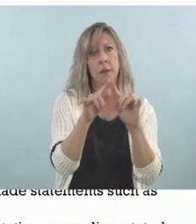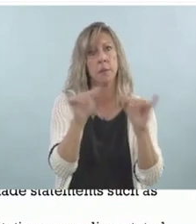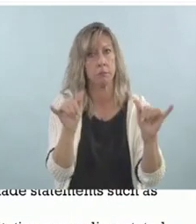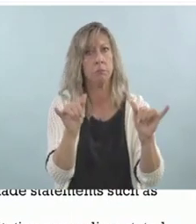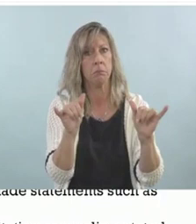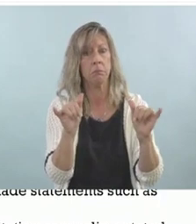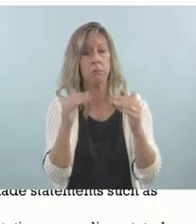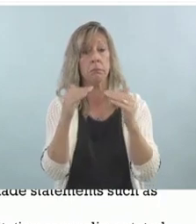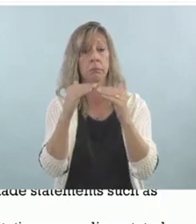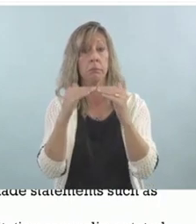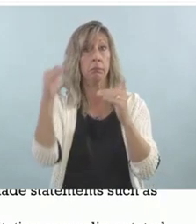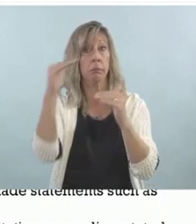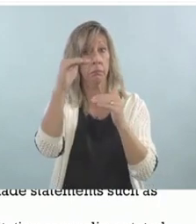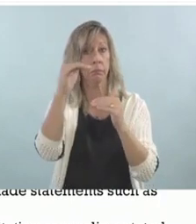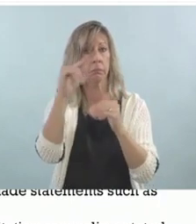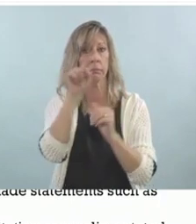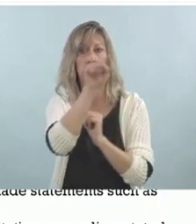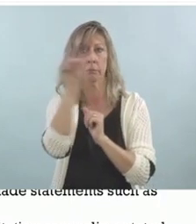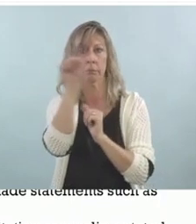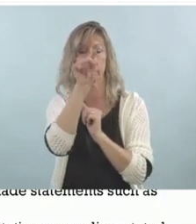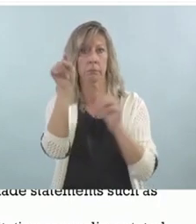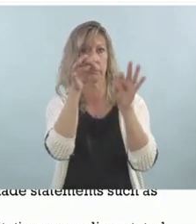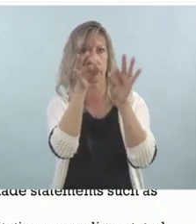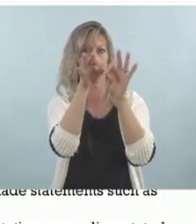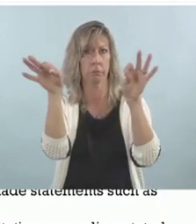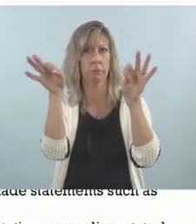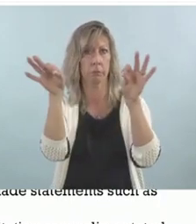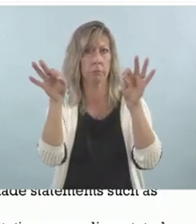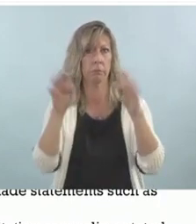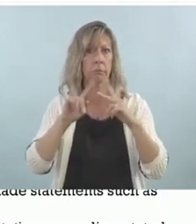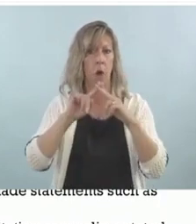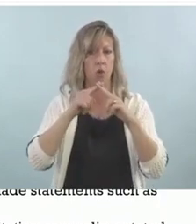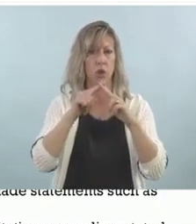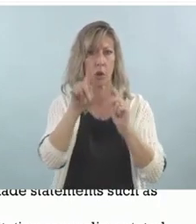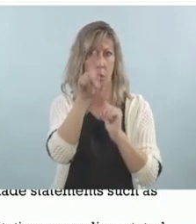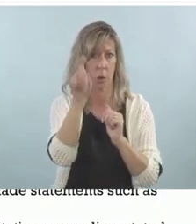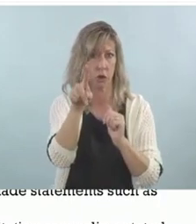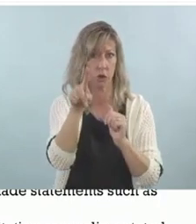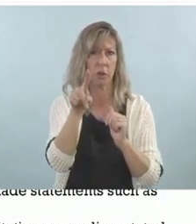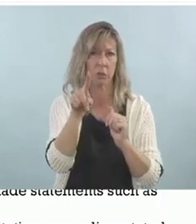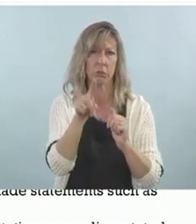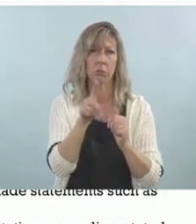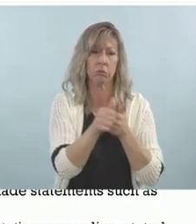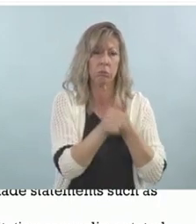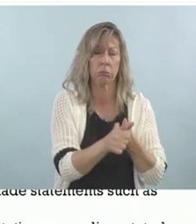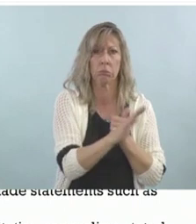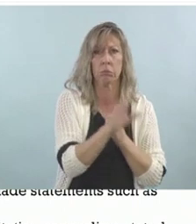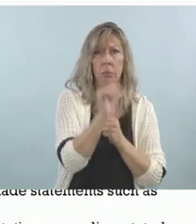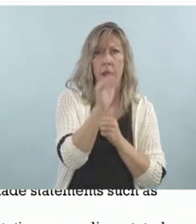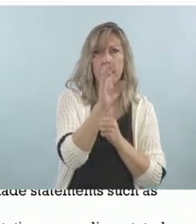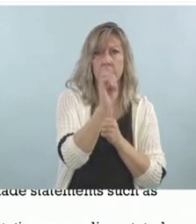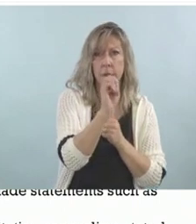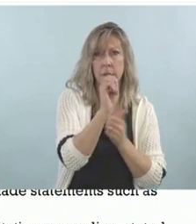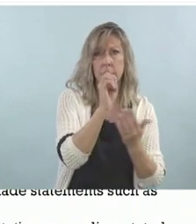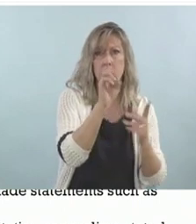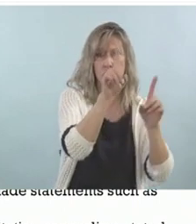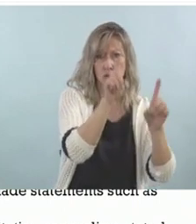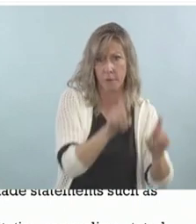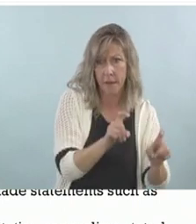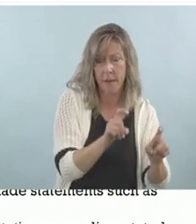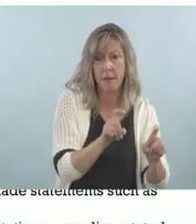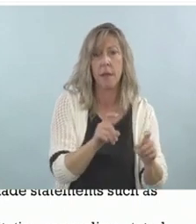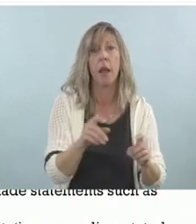above the video, they could see the original text, the ACE question. And then below the video, we had